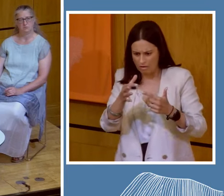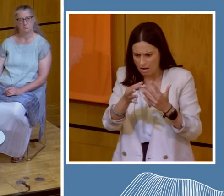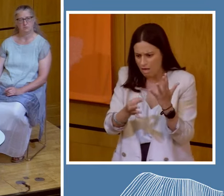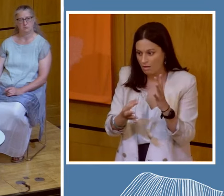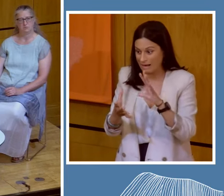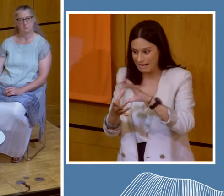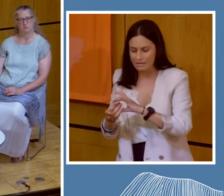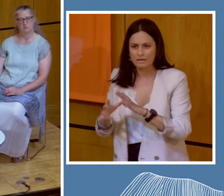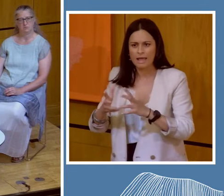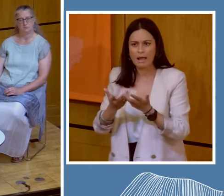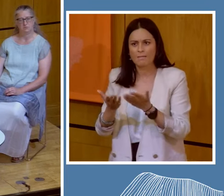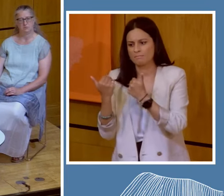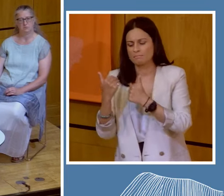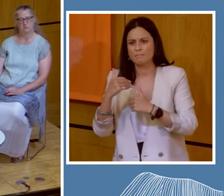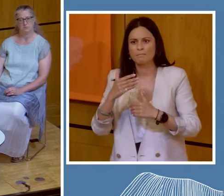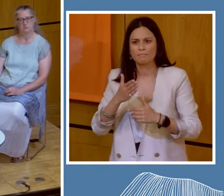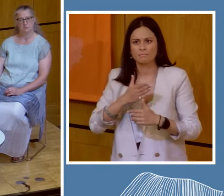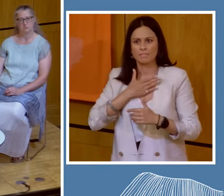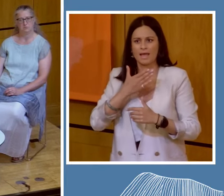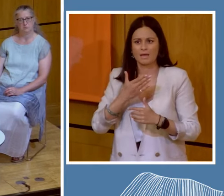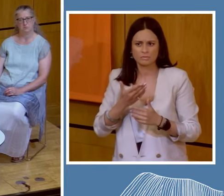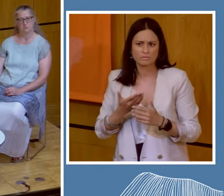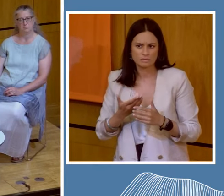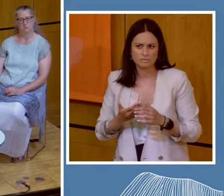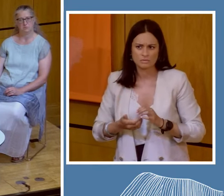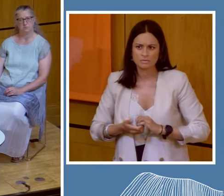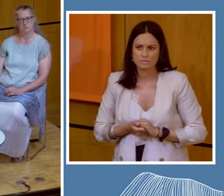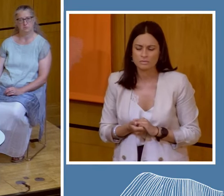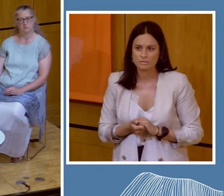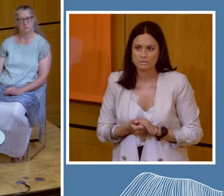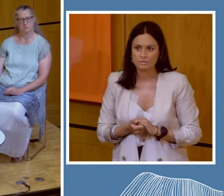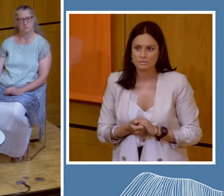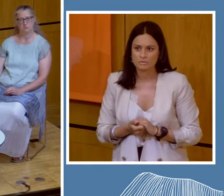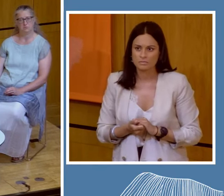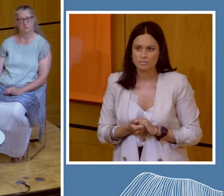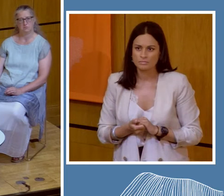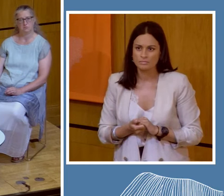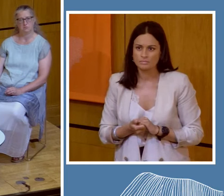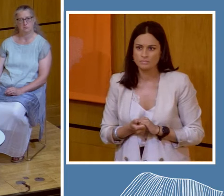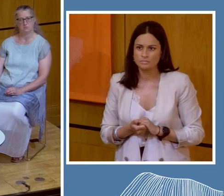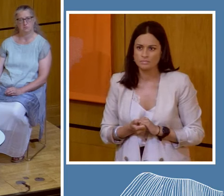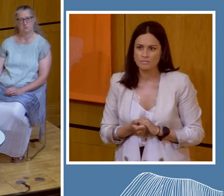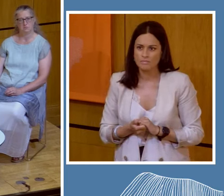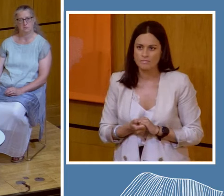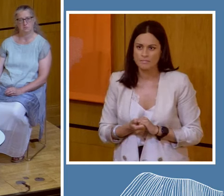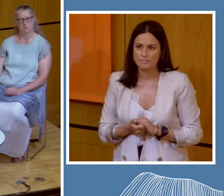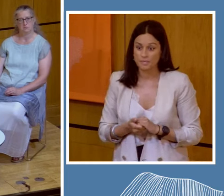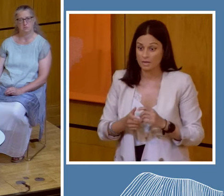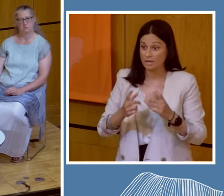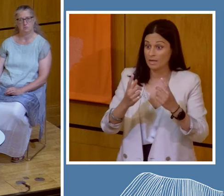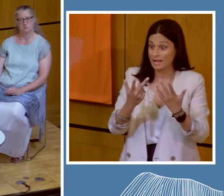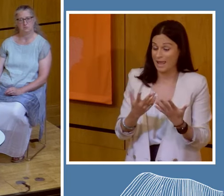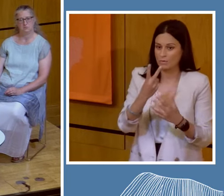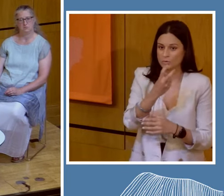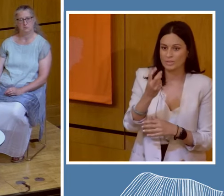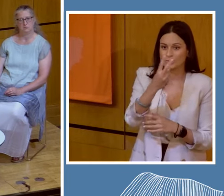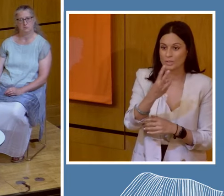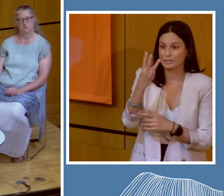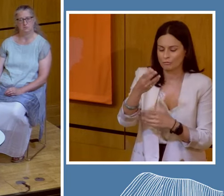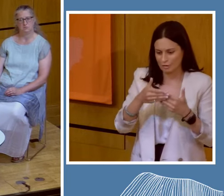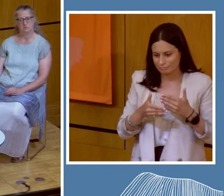that come with it? When a lot of the products that we require in 2023